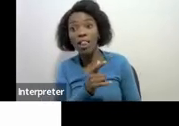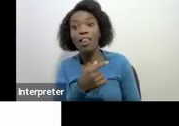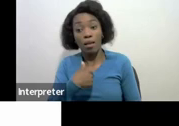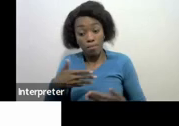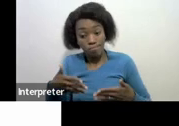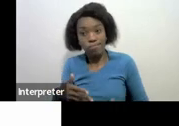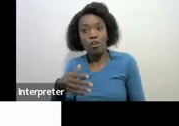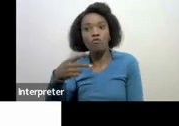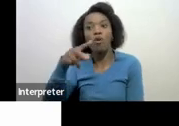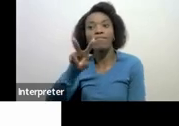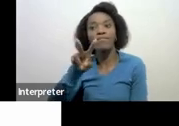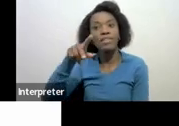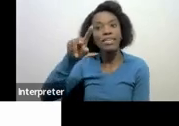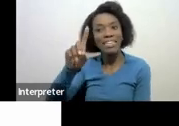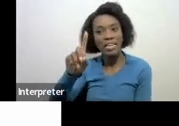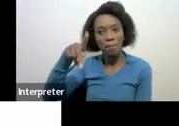VDP they know